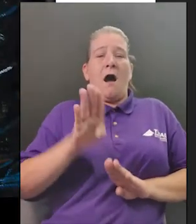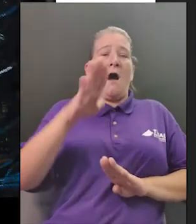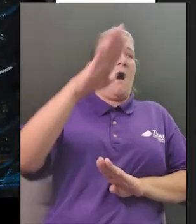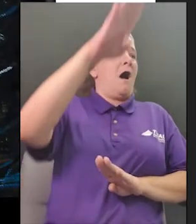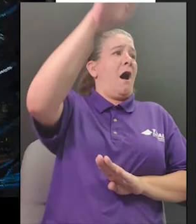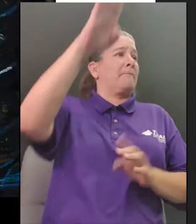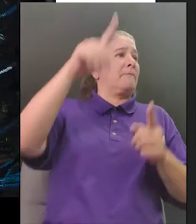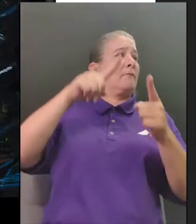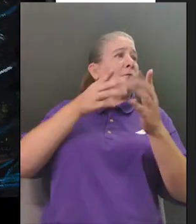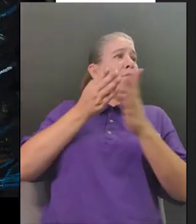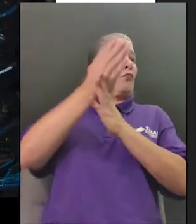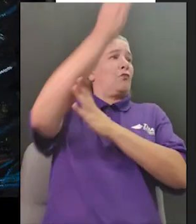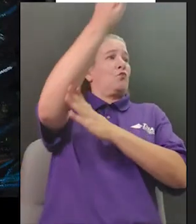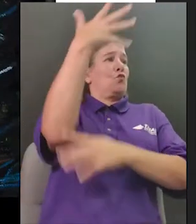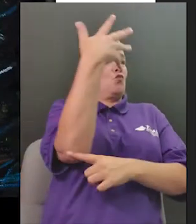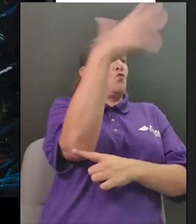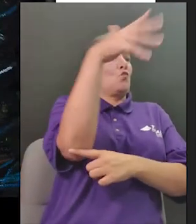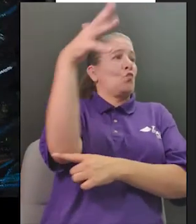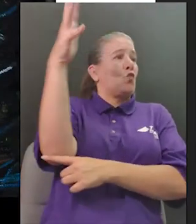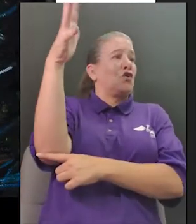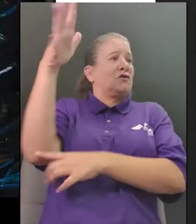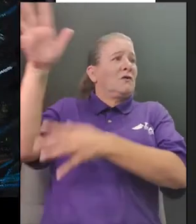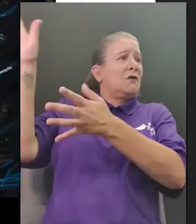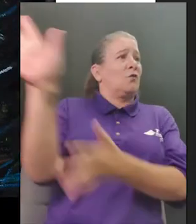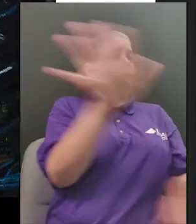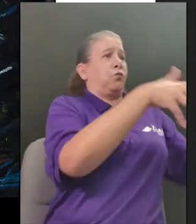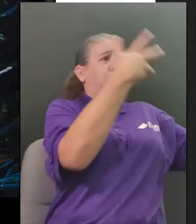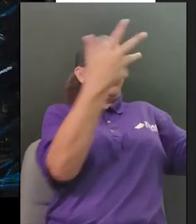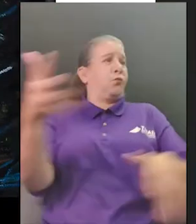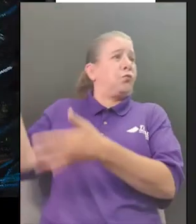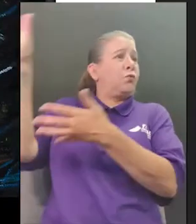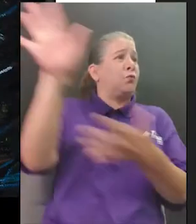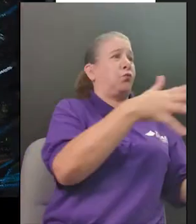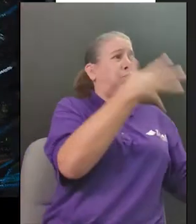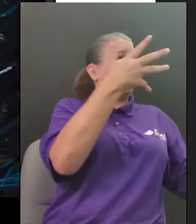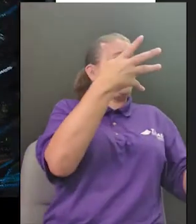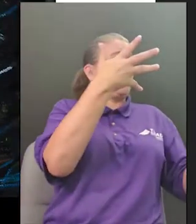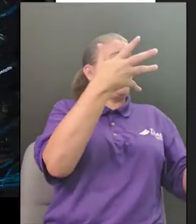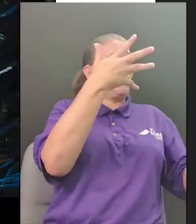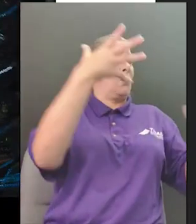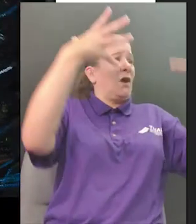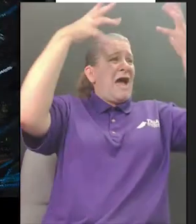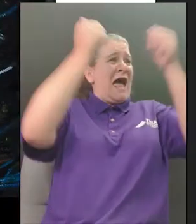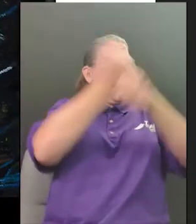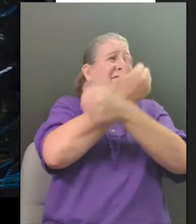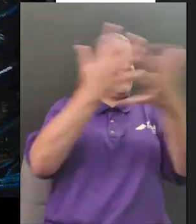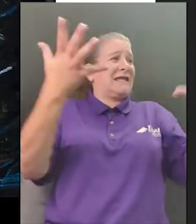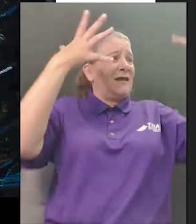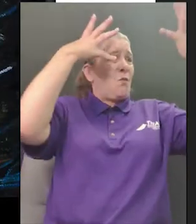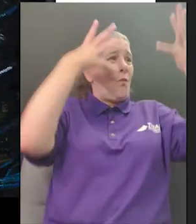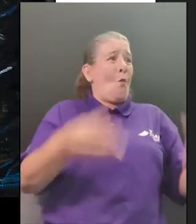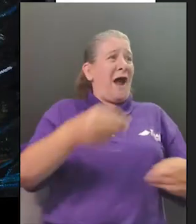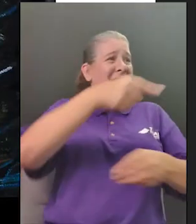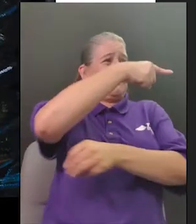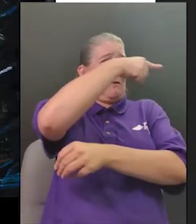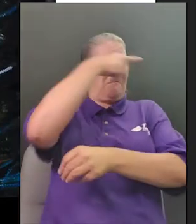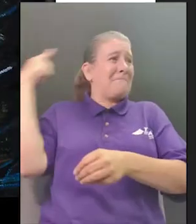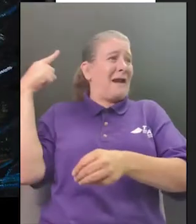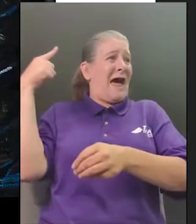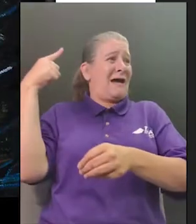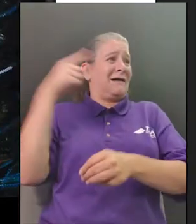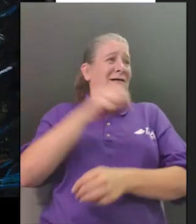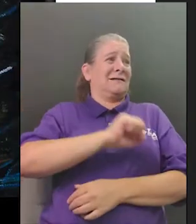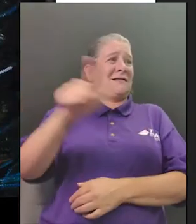sky and trees together were black as coal civil knew it would be easy to lose her way and